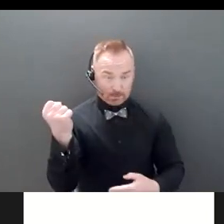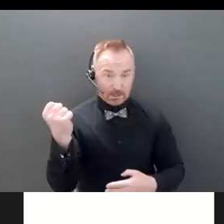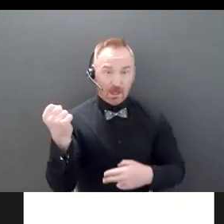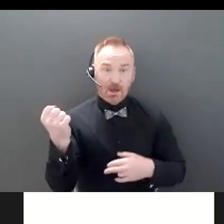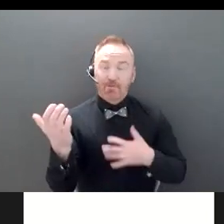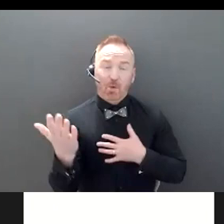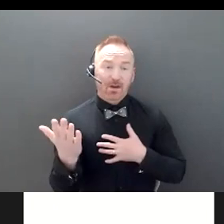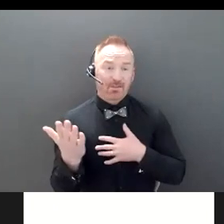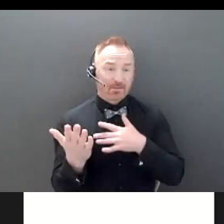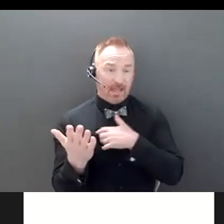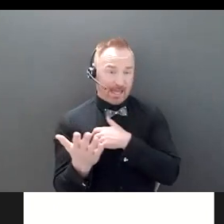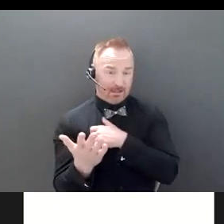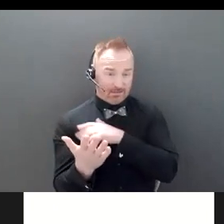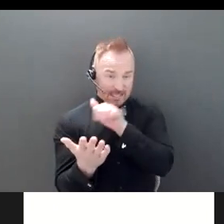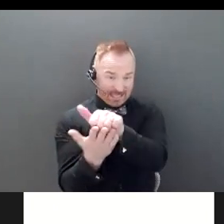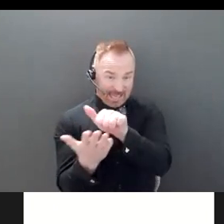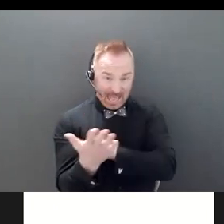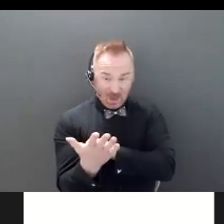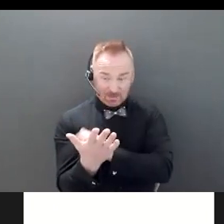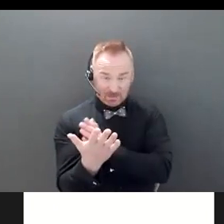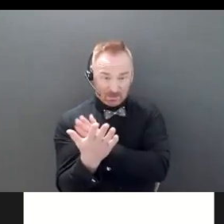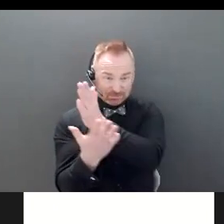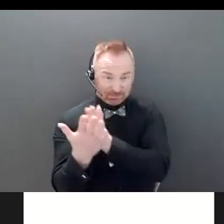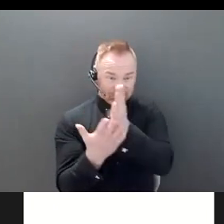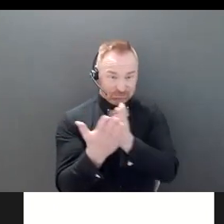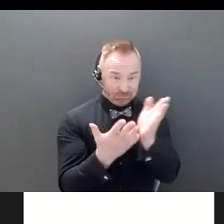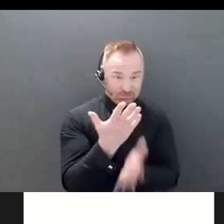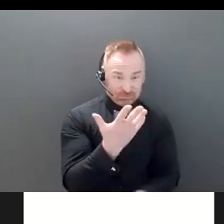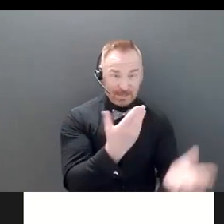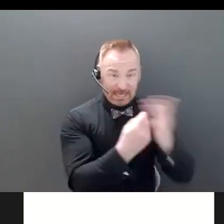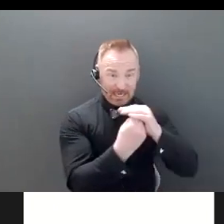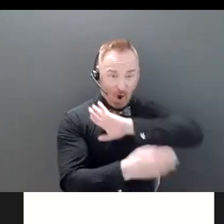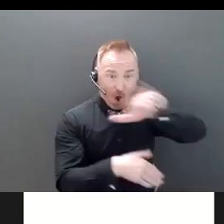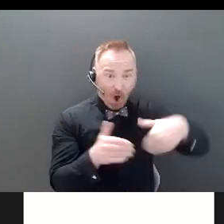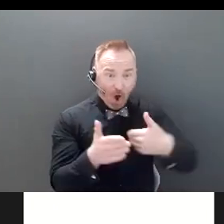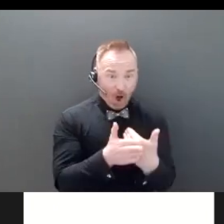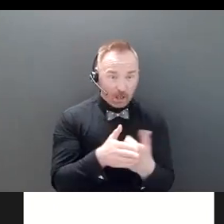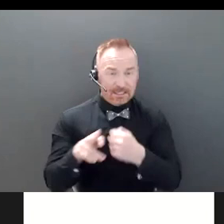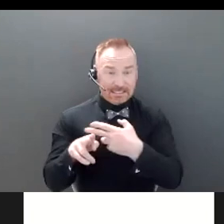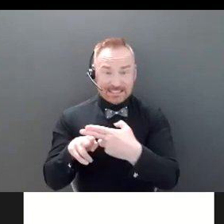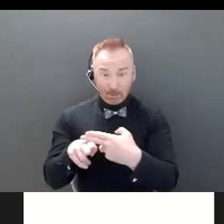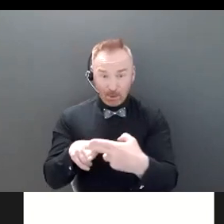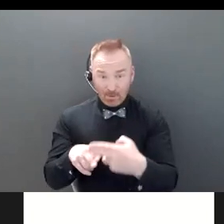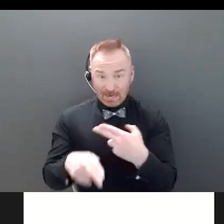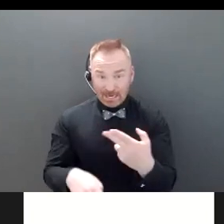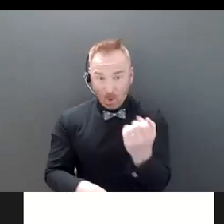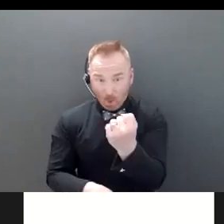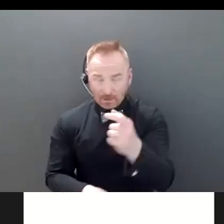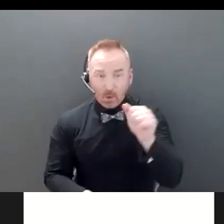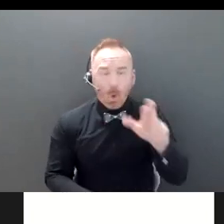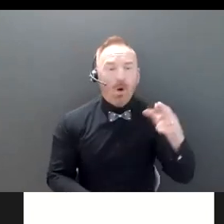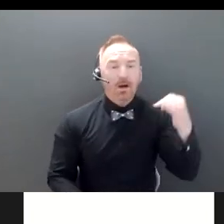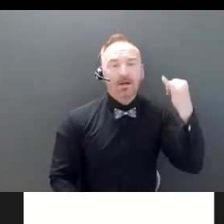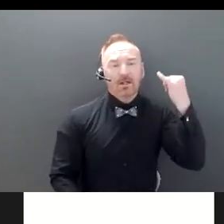And does the advisor have to wait for more suspicious activity to place a hold on each of the accounts?